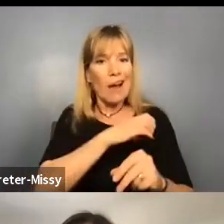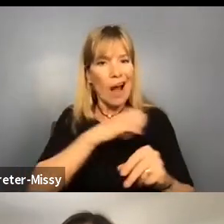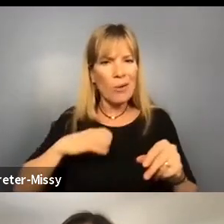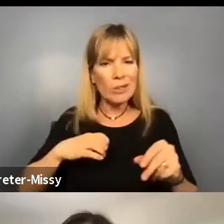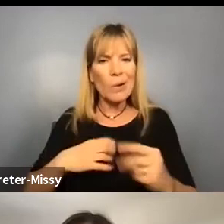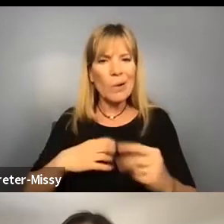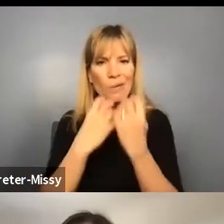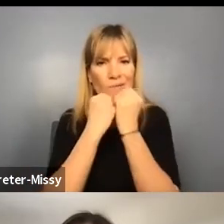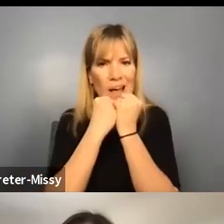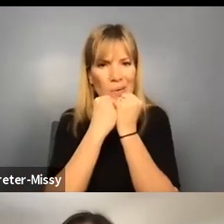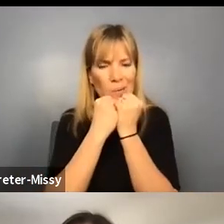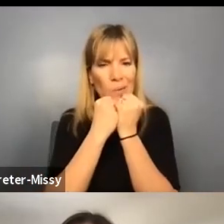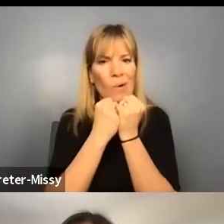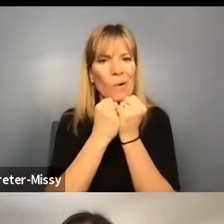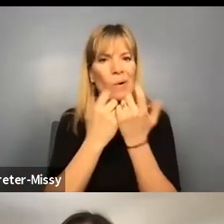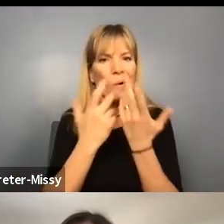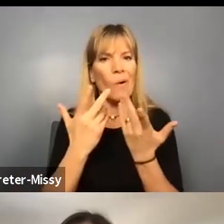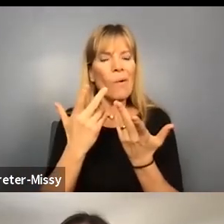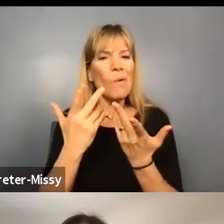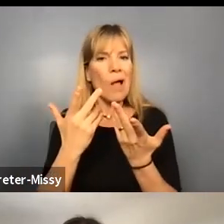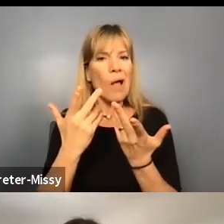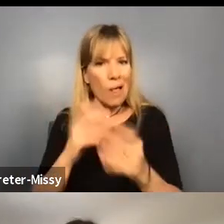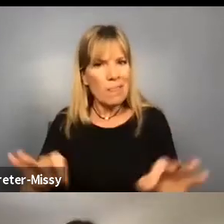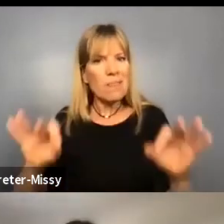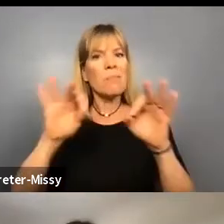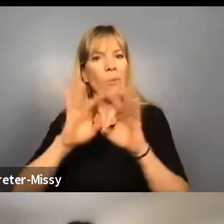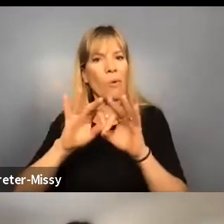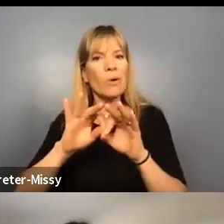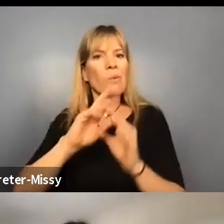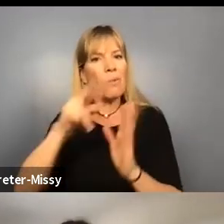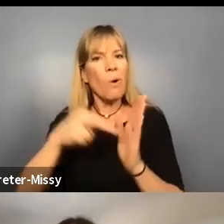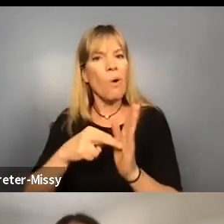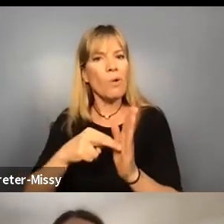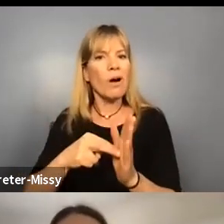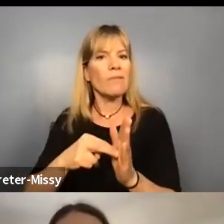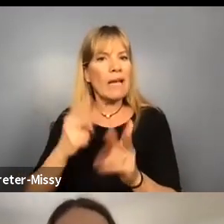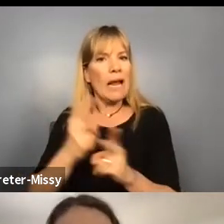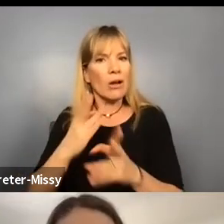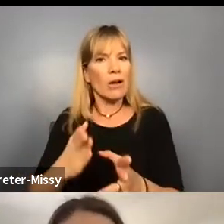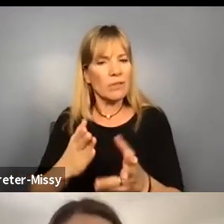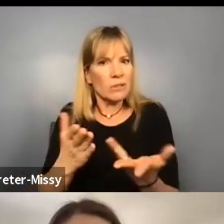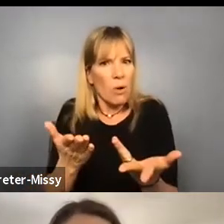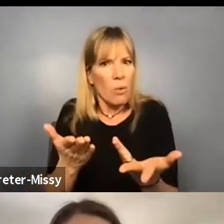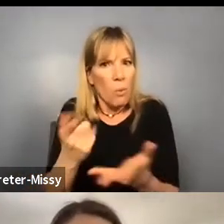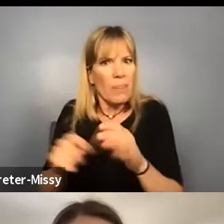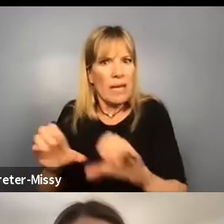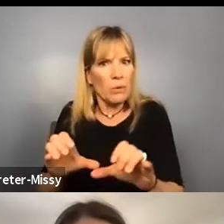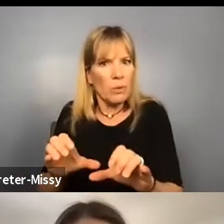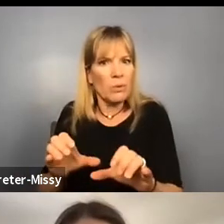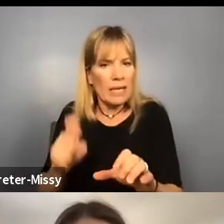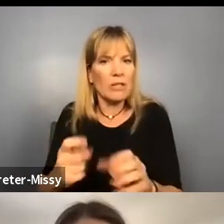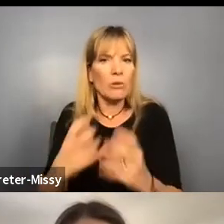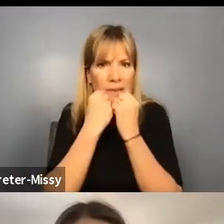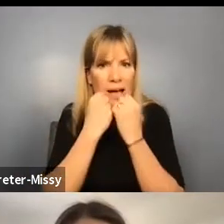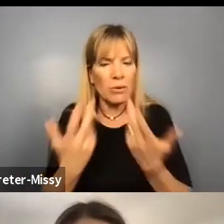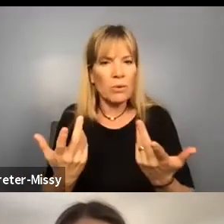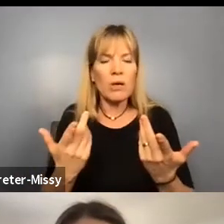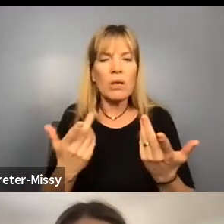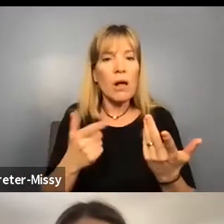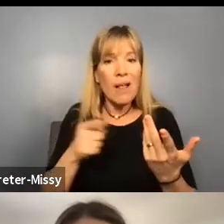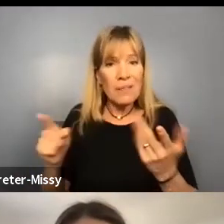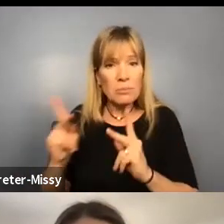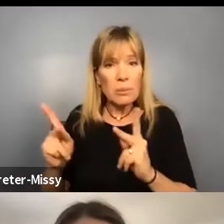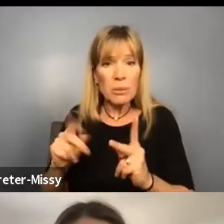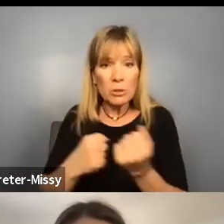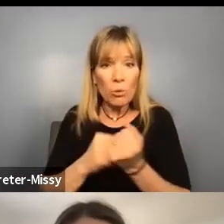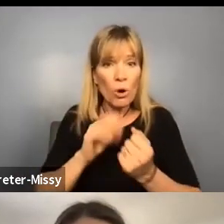value the contributions and important role of caregivers. Um, these are folks who support your parents,